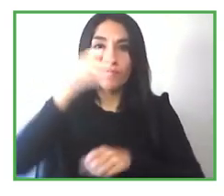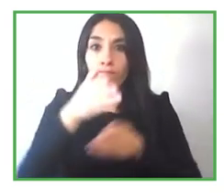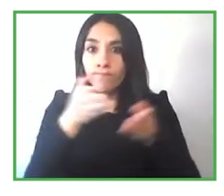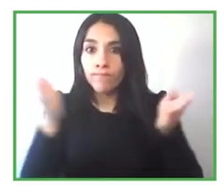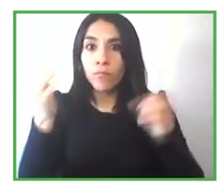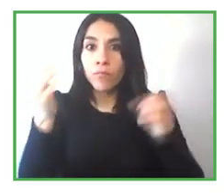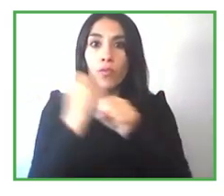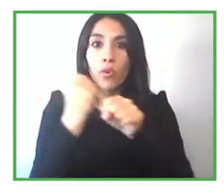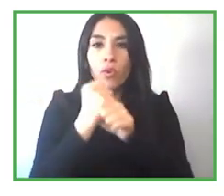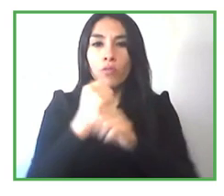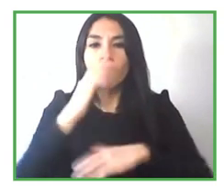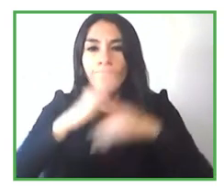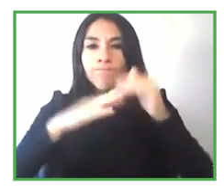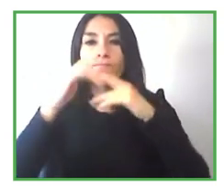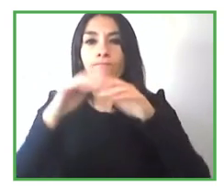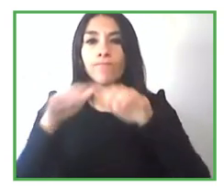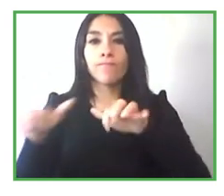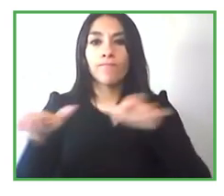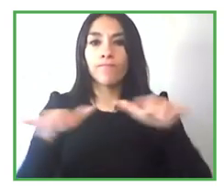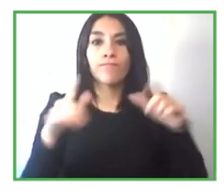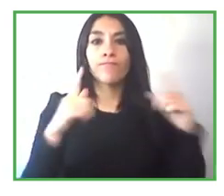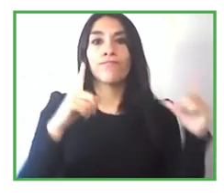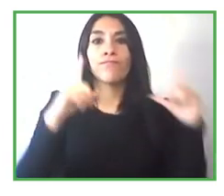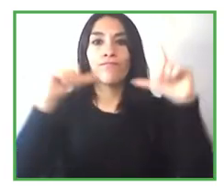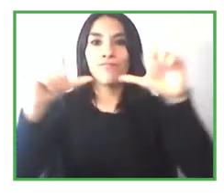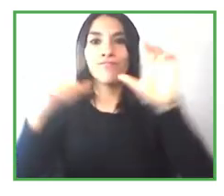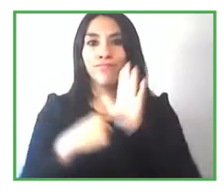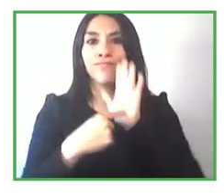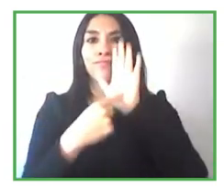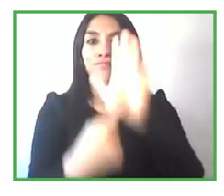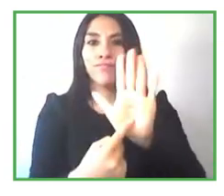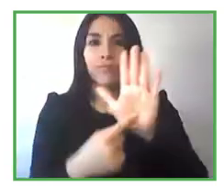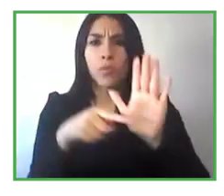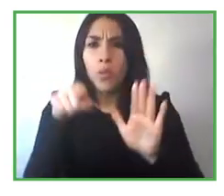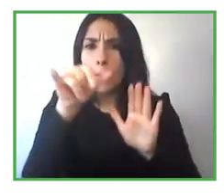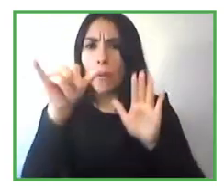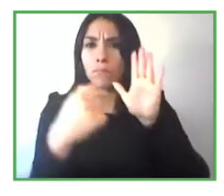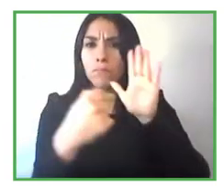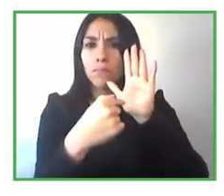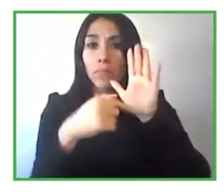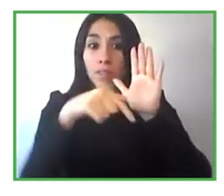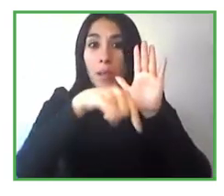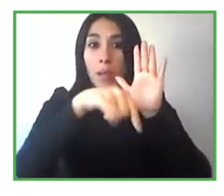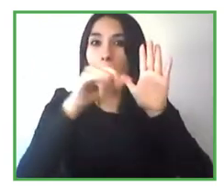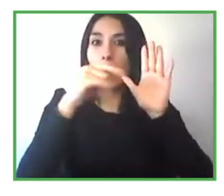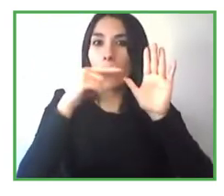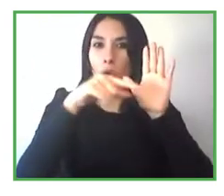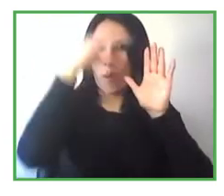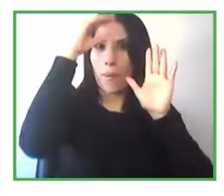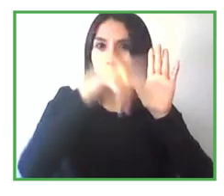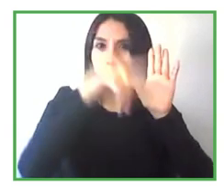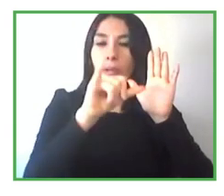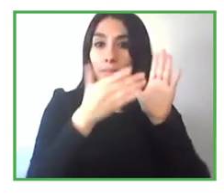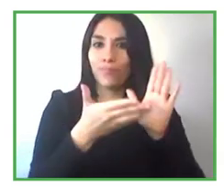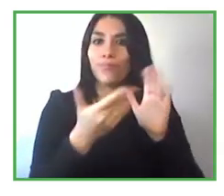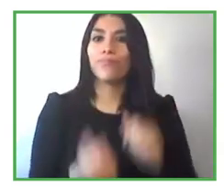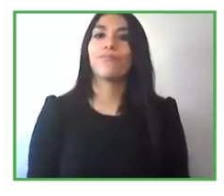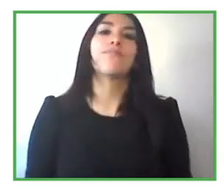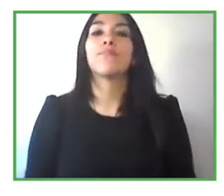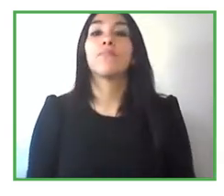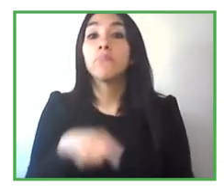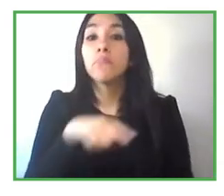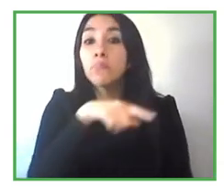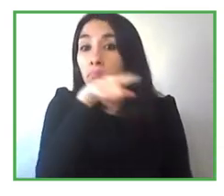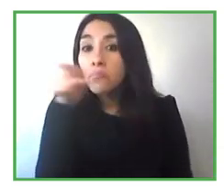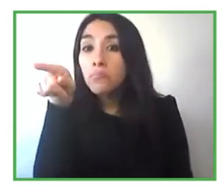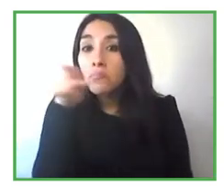so everything we do helps us to get better and we will never say we're perfect but we're working towards being the best that